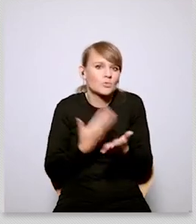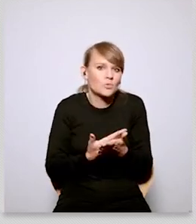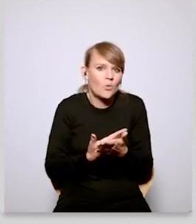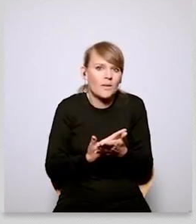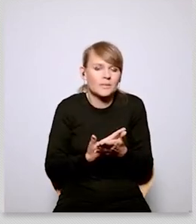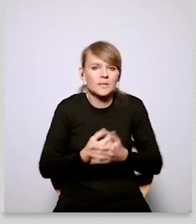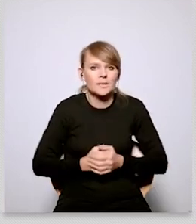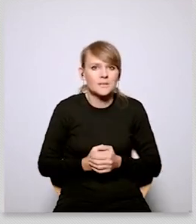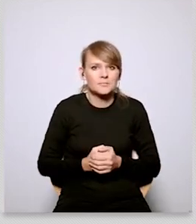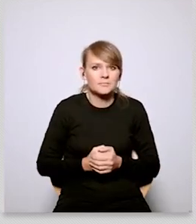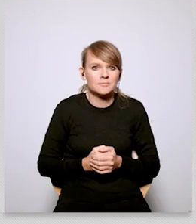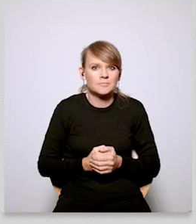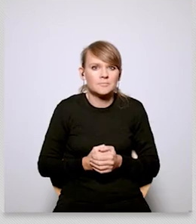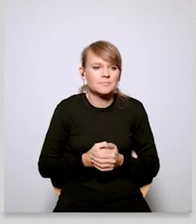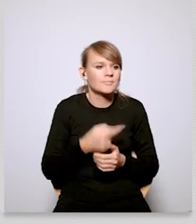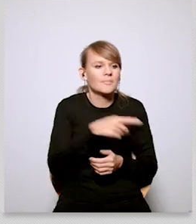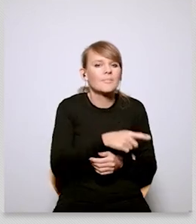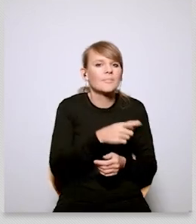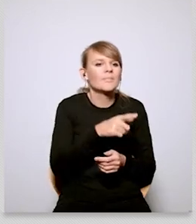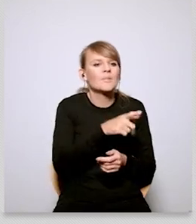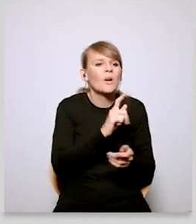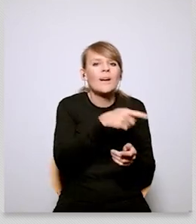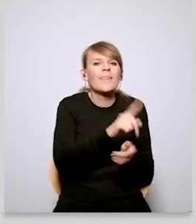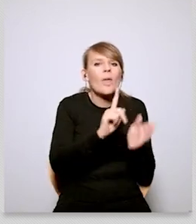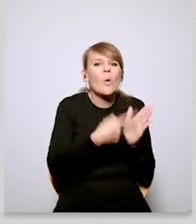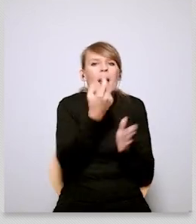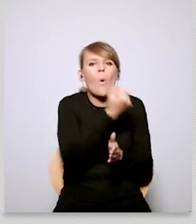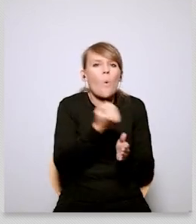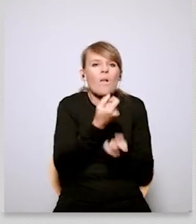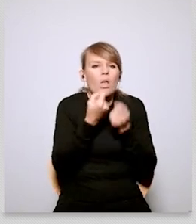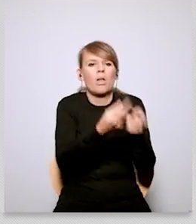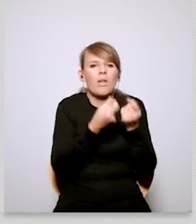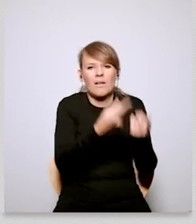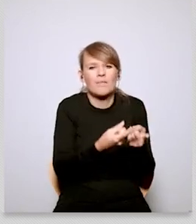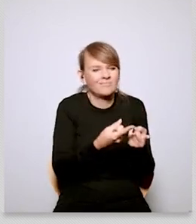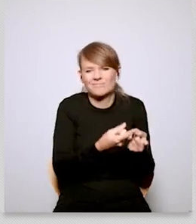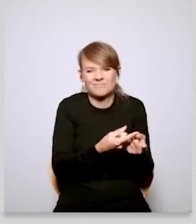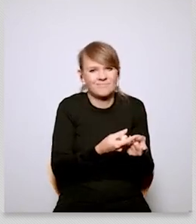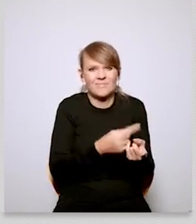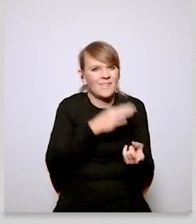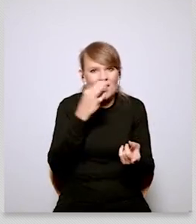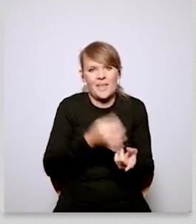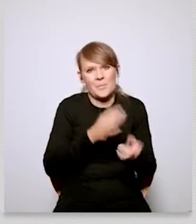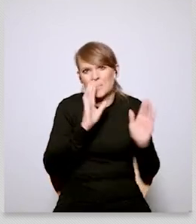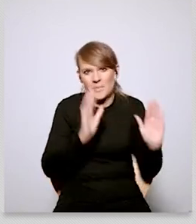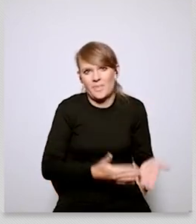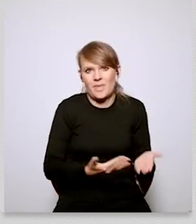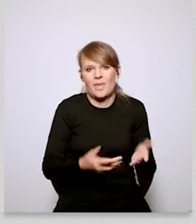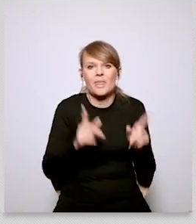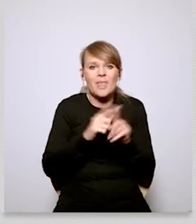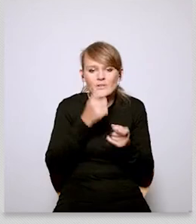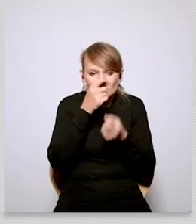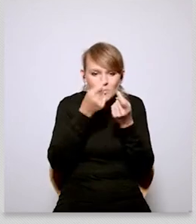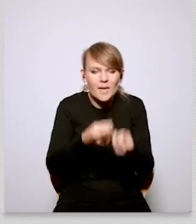willing to use less plastic for example or they are